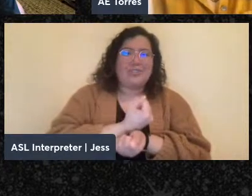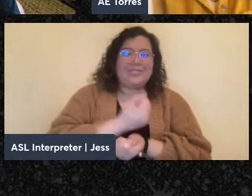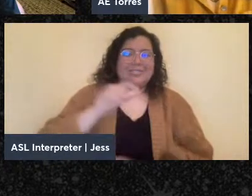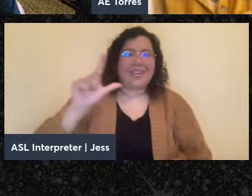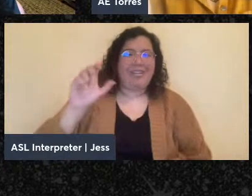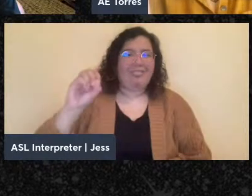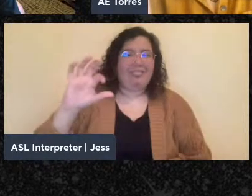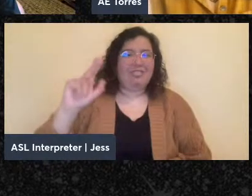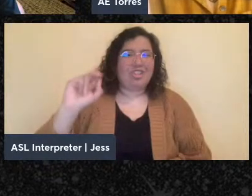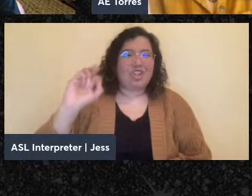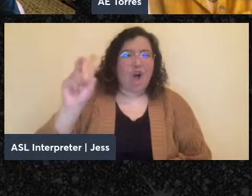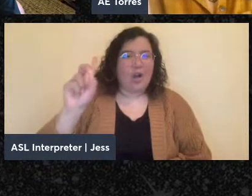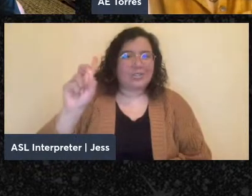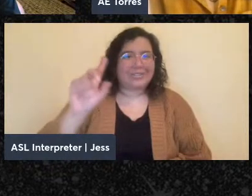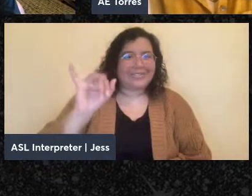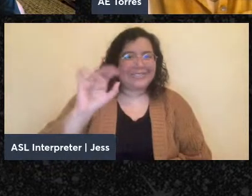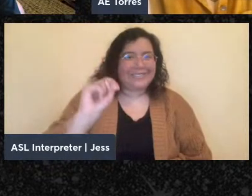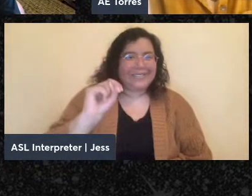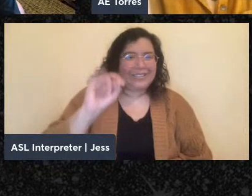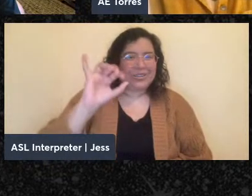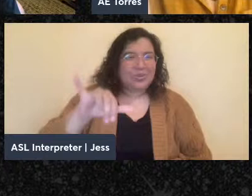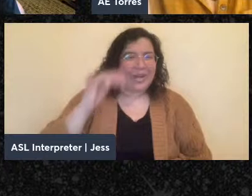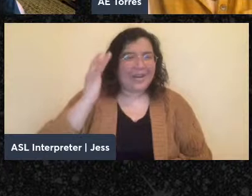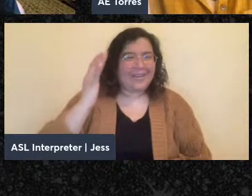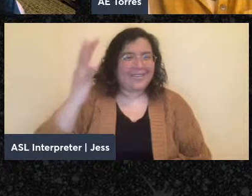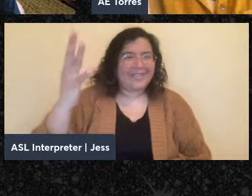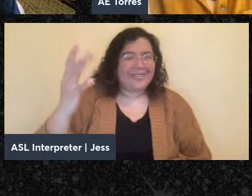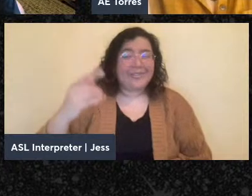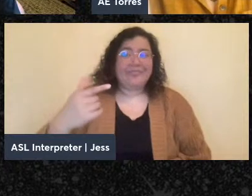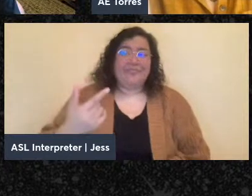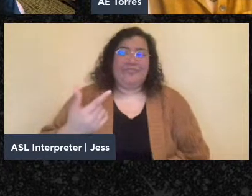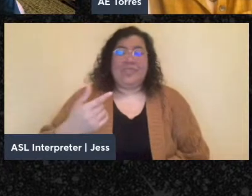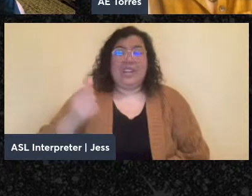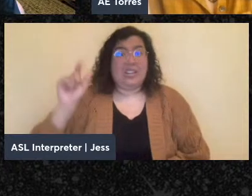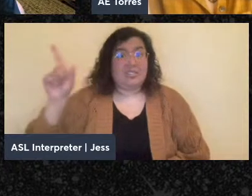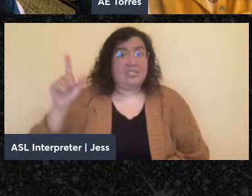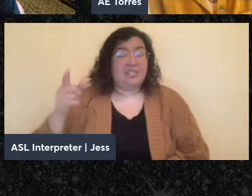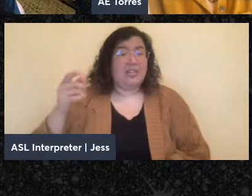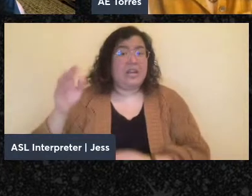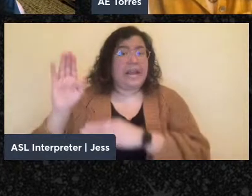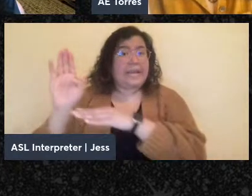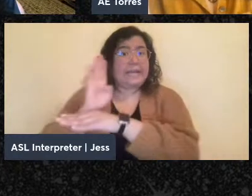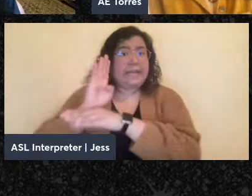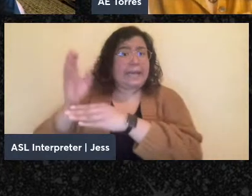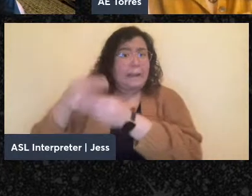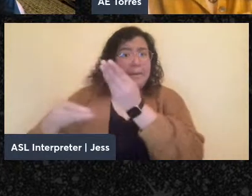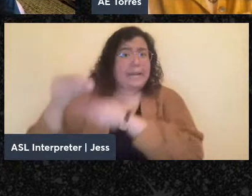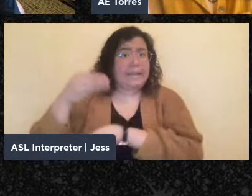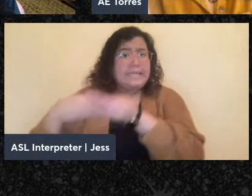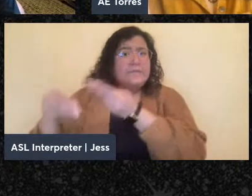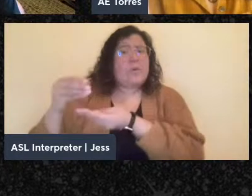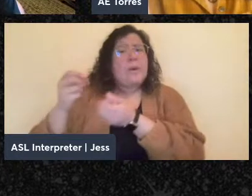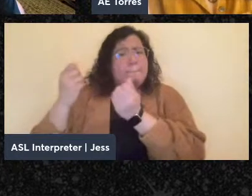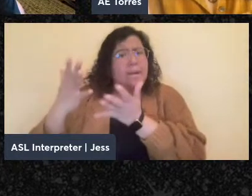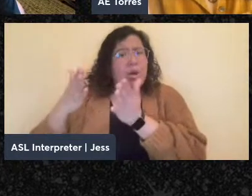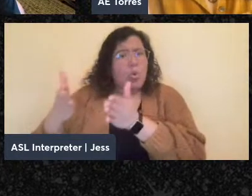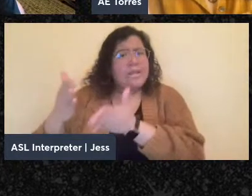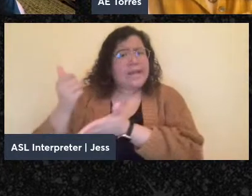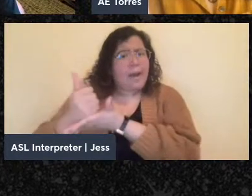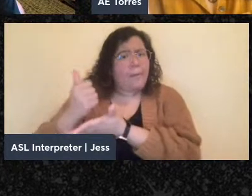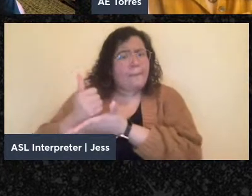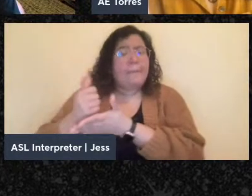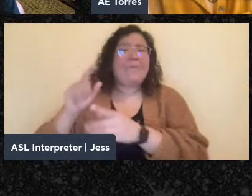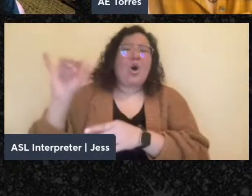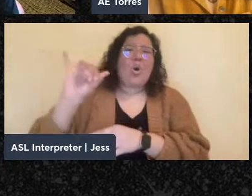assimilating Marxist thought about capitalism, which is many useful, which is really useful in a lot of ways. But also there's this idea of